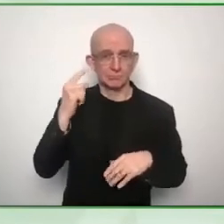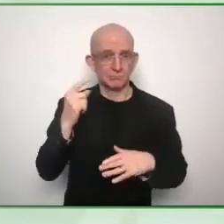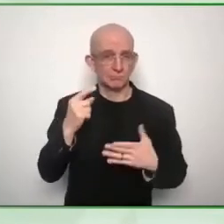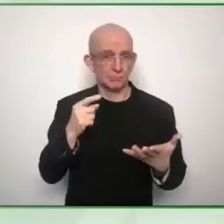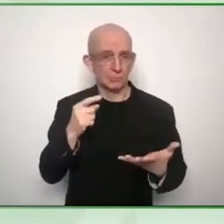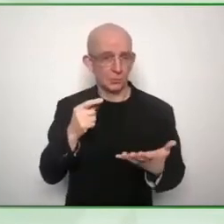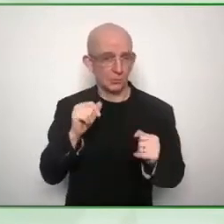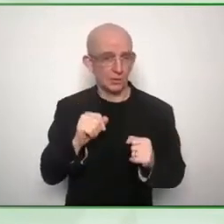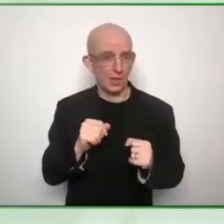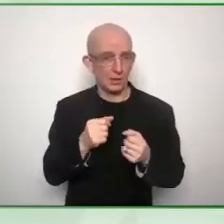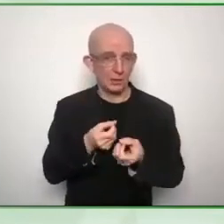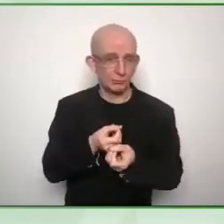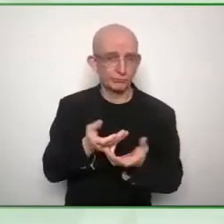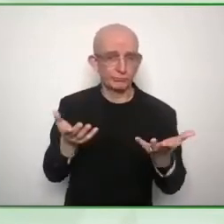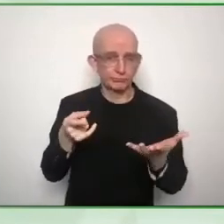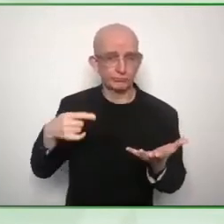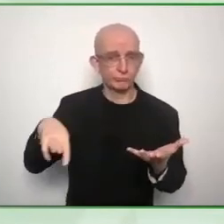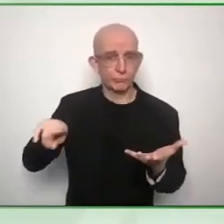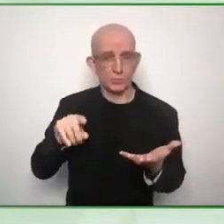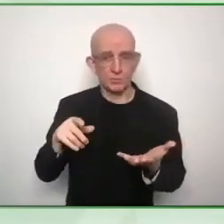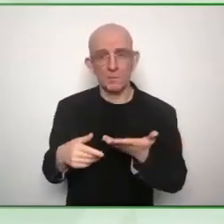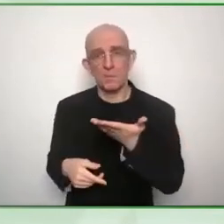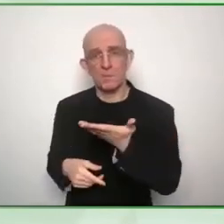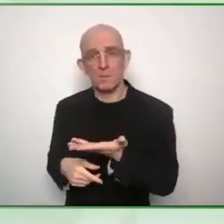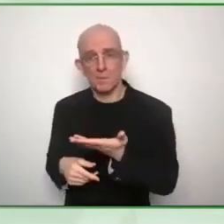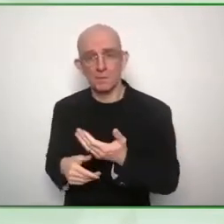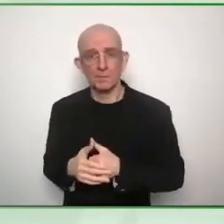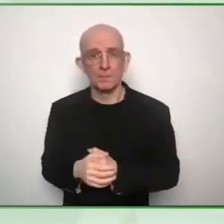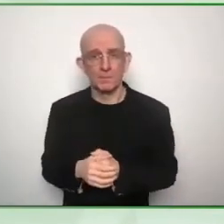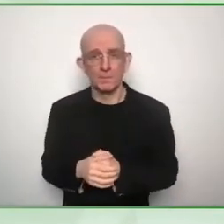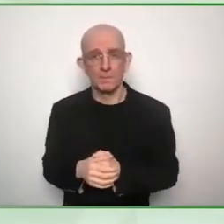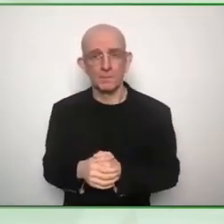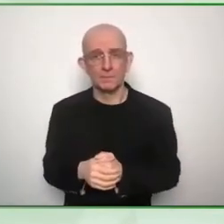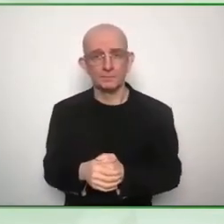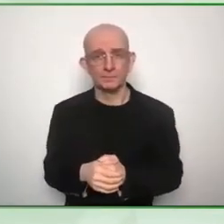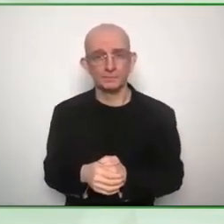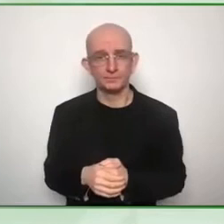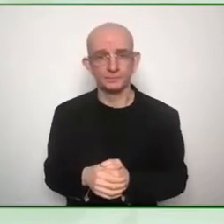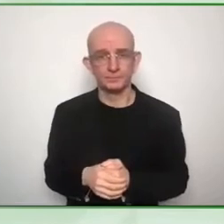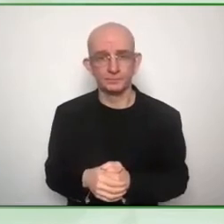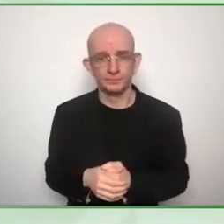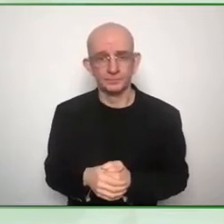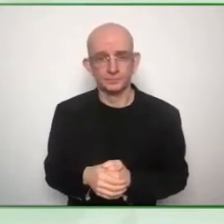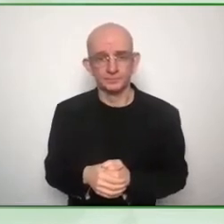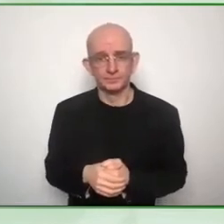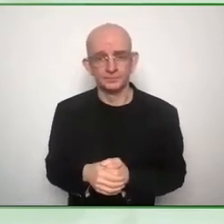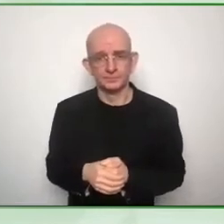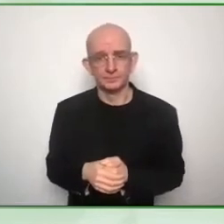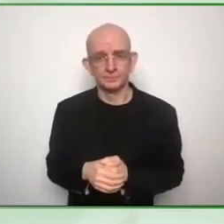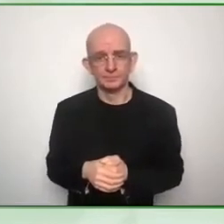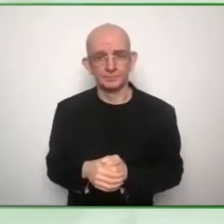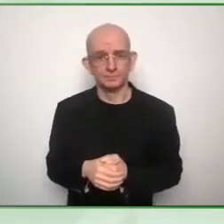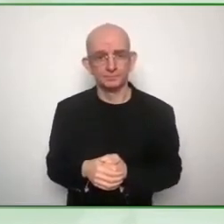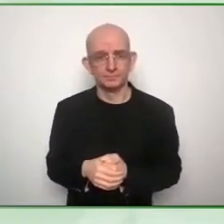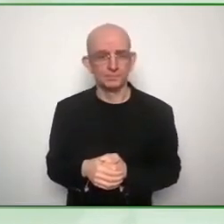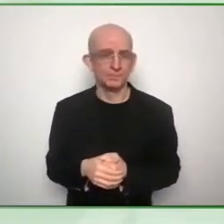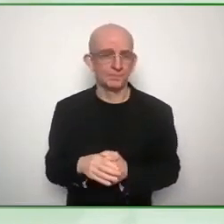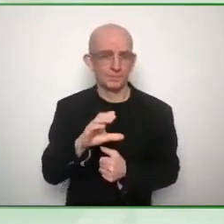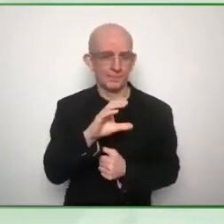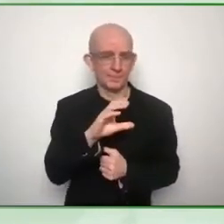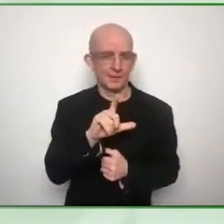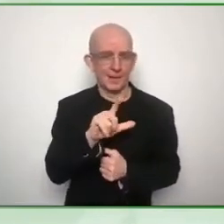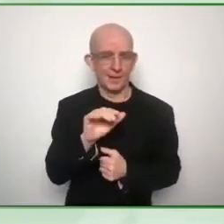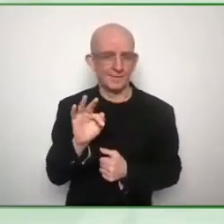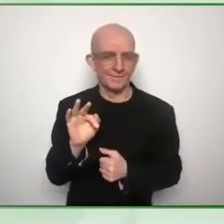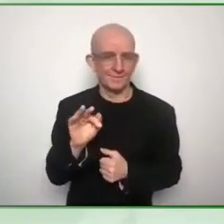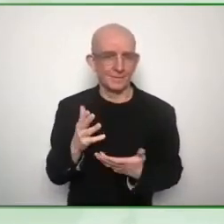there's also the organizations the key organizations and stakeholders that you deal with uh on you know during your process of